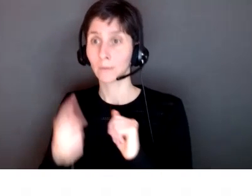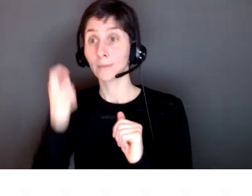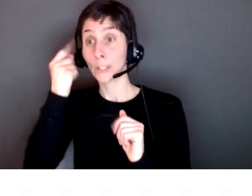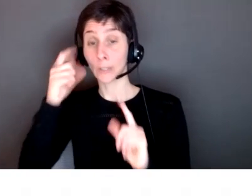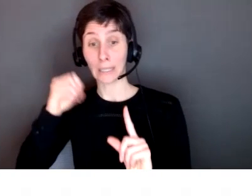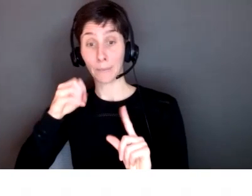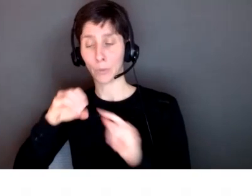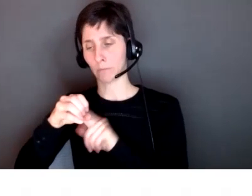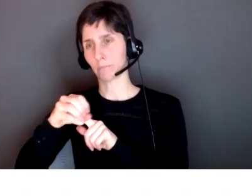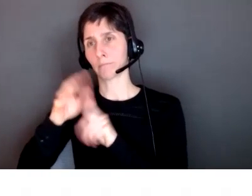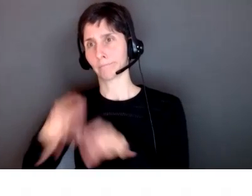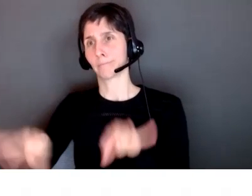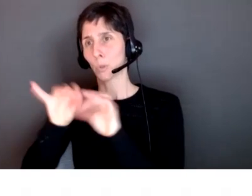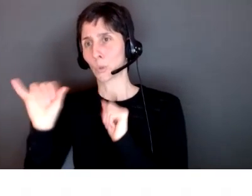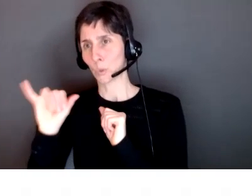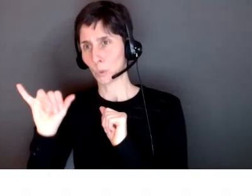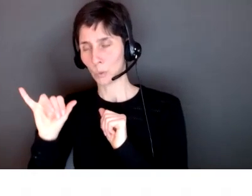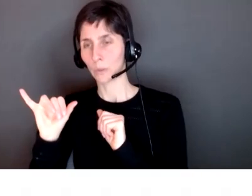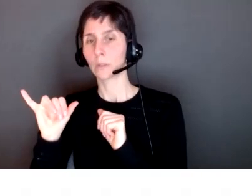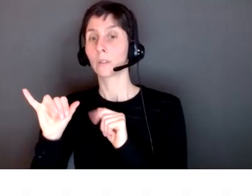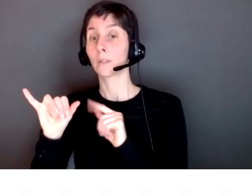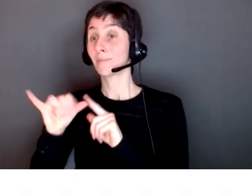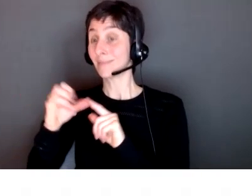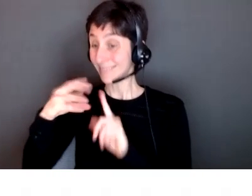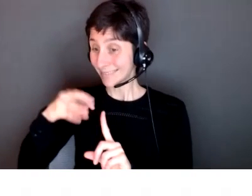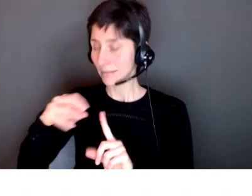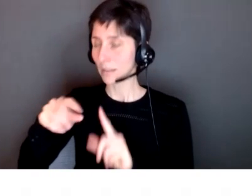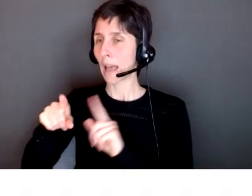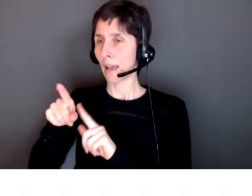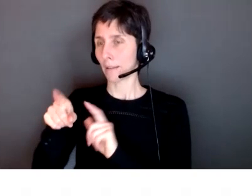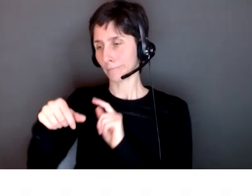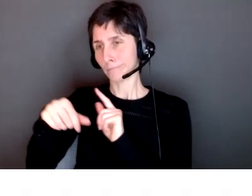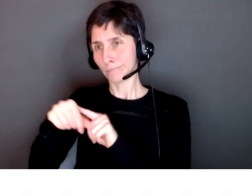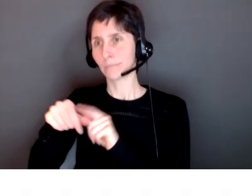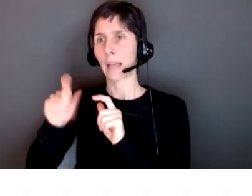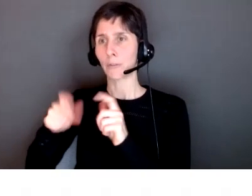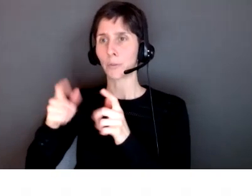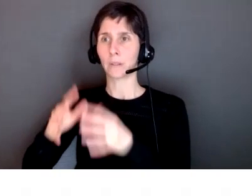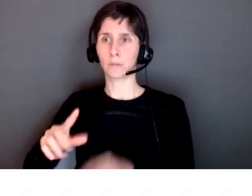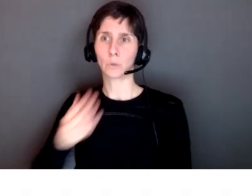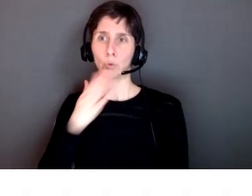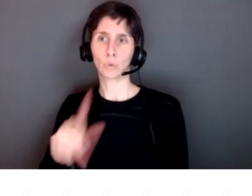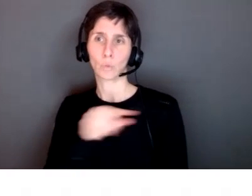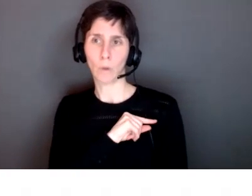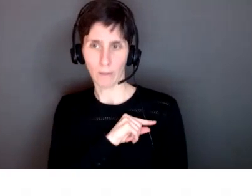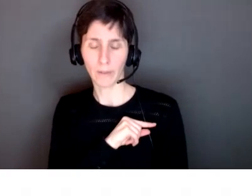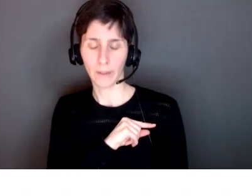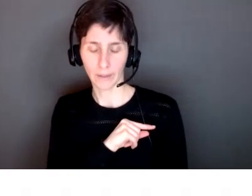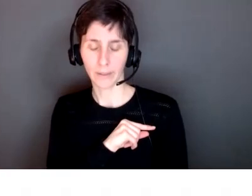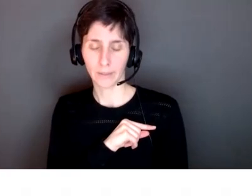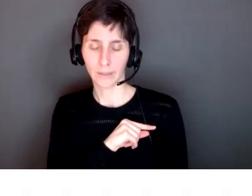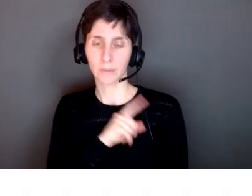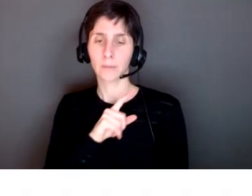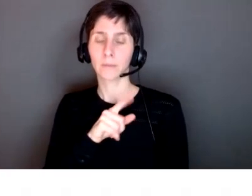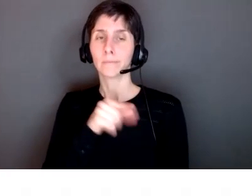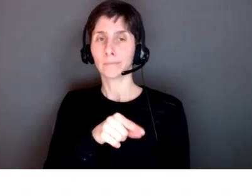get it matters but that input has to be a quality input so we need to have them interacting with